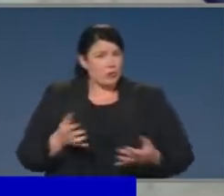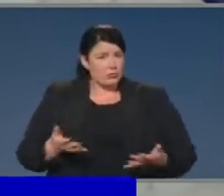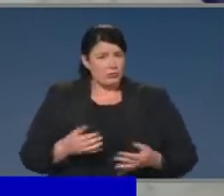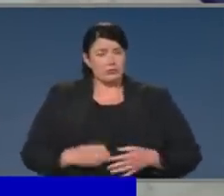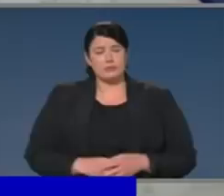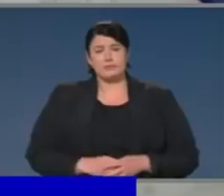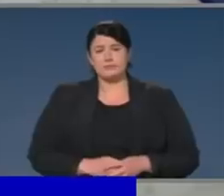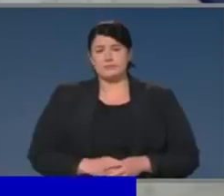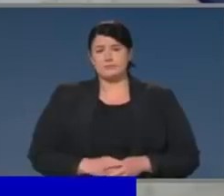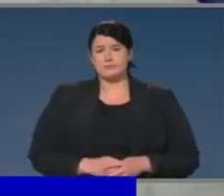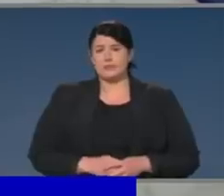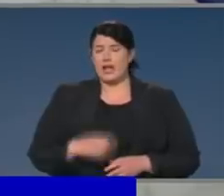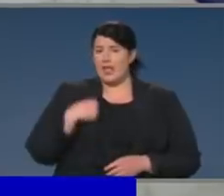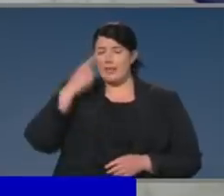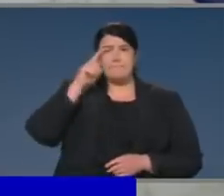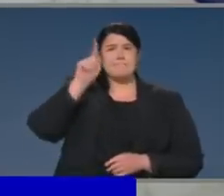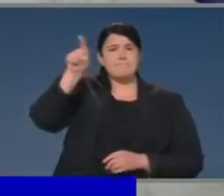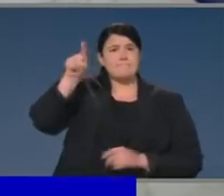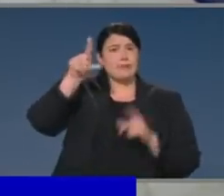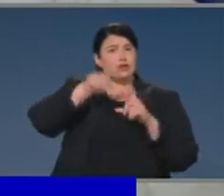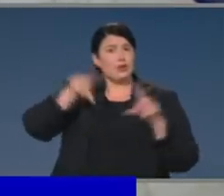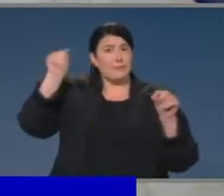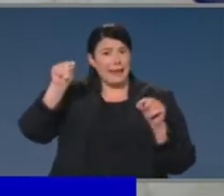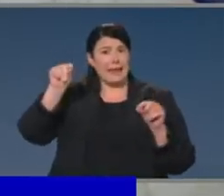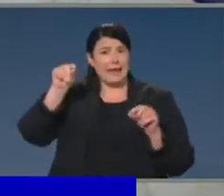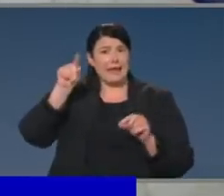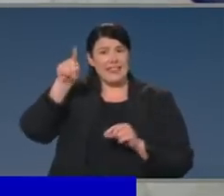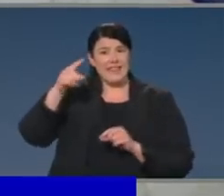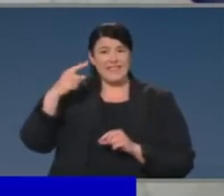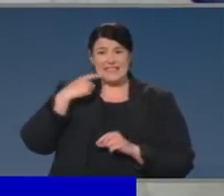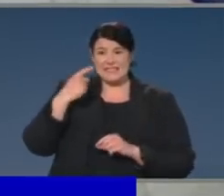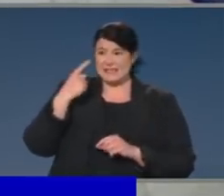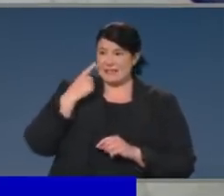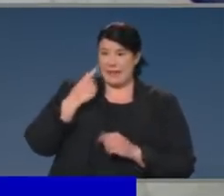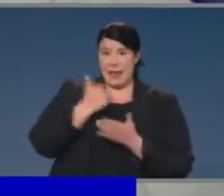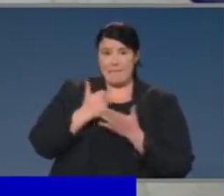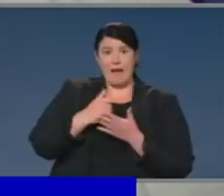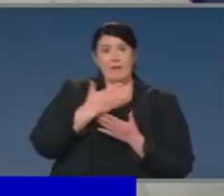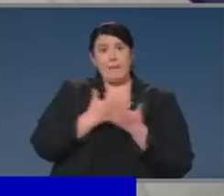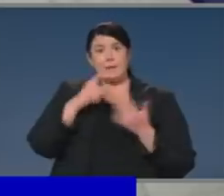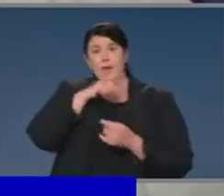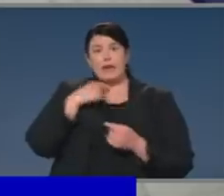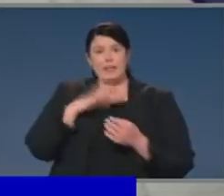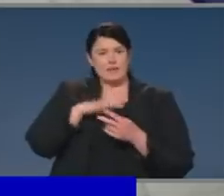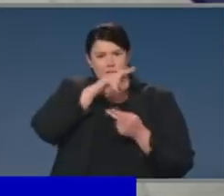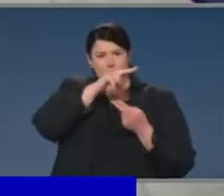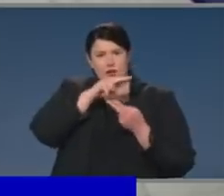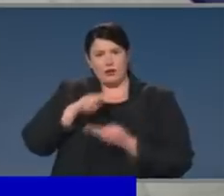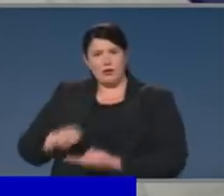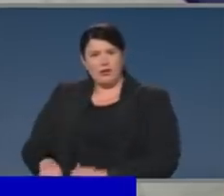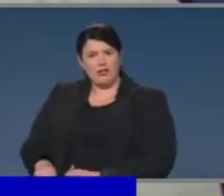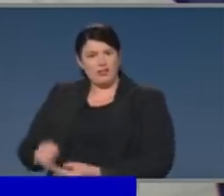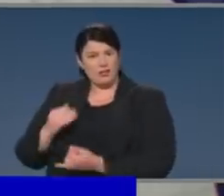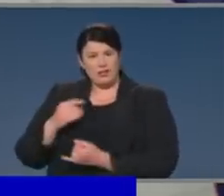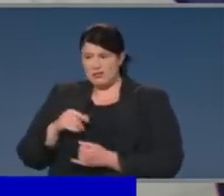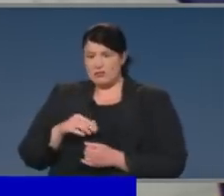I think that in Japan, they've actually seen suicides go down. What do you make of that? Thank you for that question.